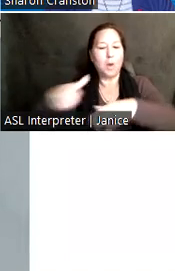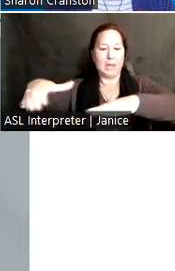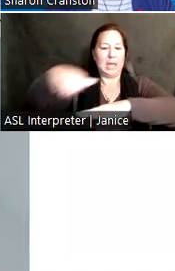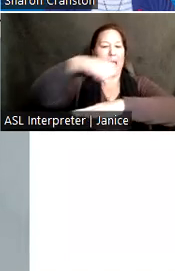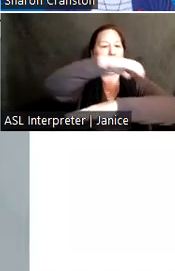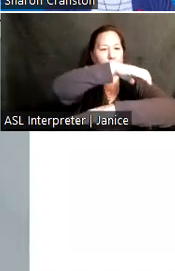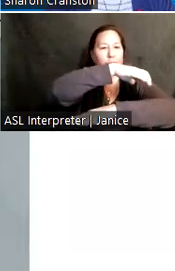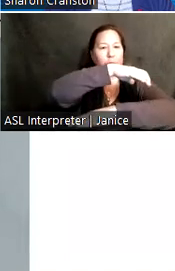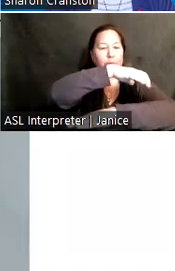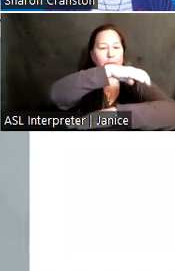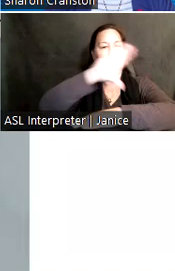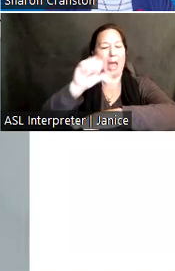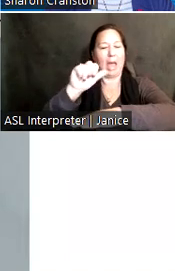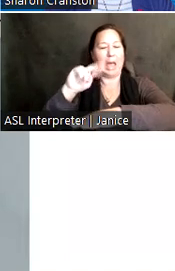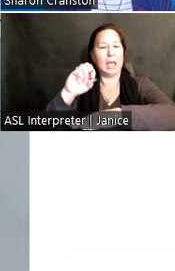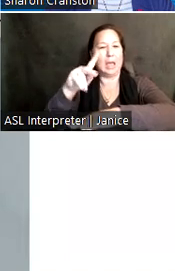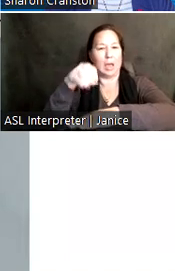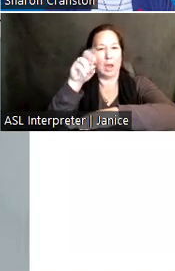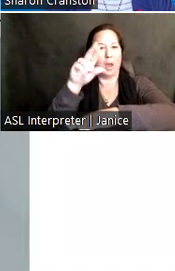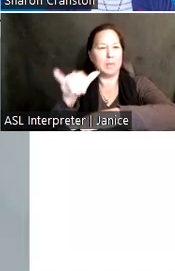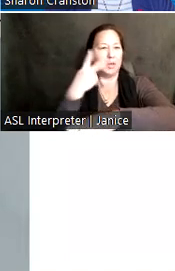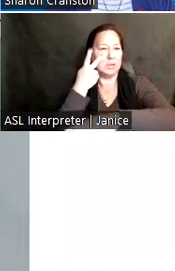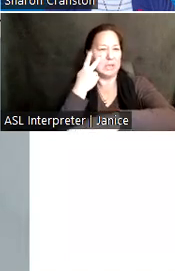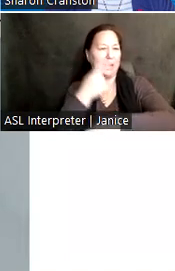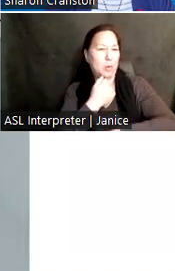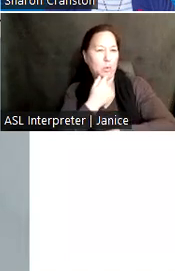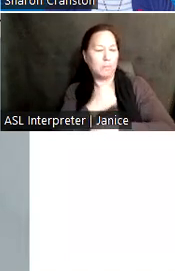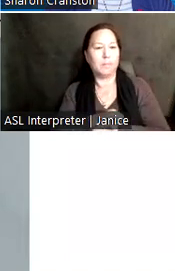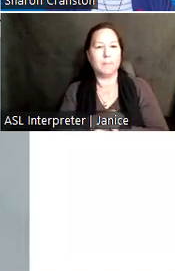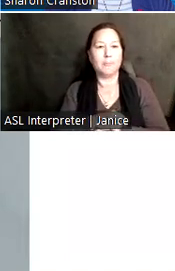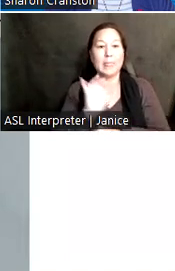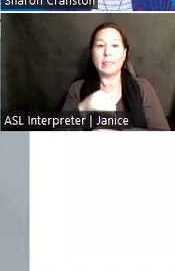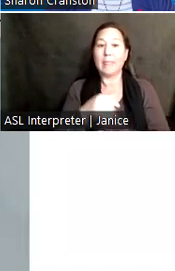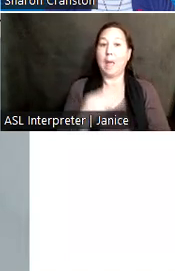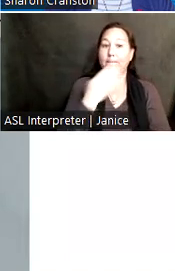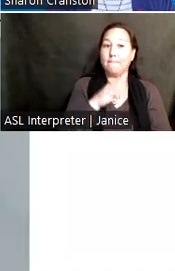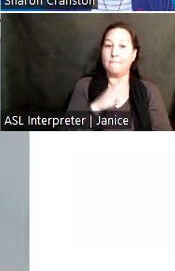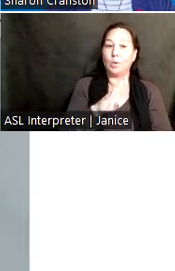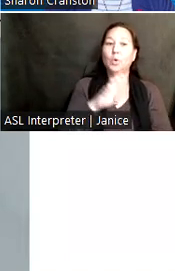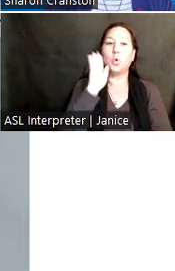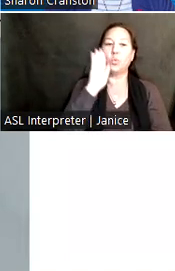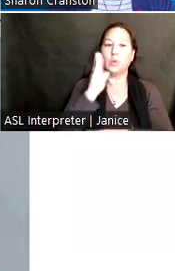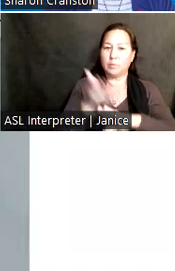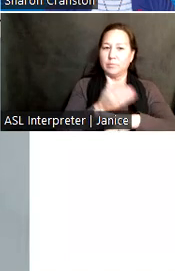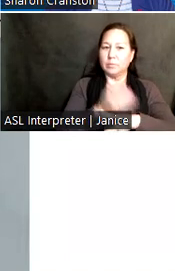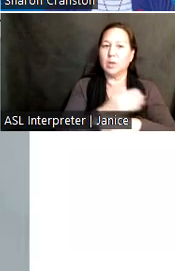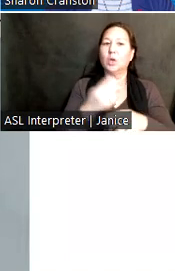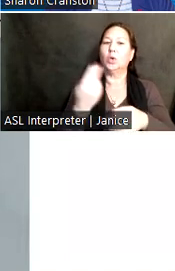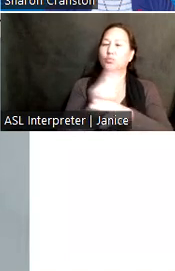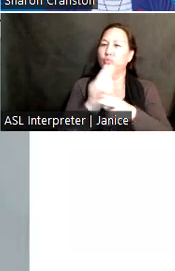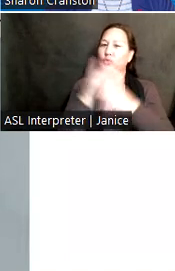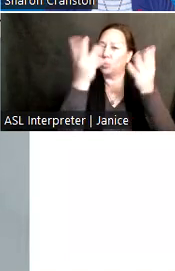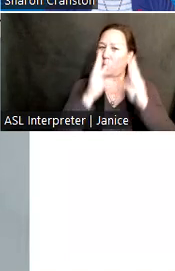in red. The blue shows the pile supported walkway with canopy that will be constructed using weather and environment